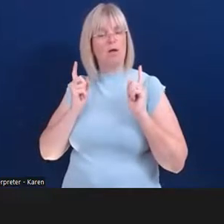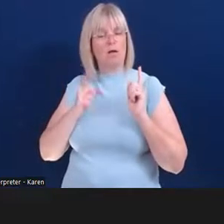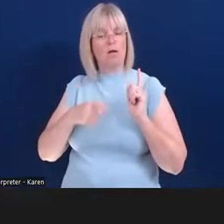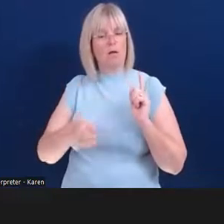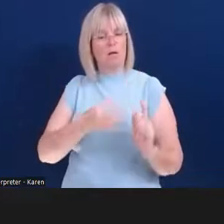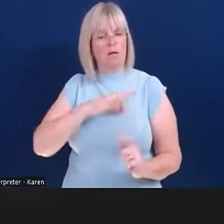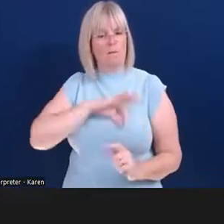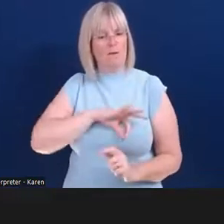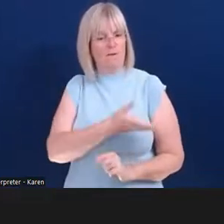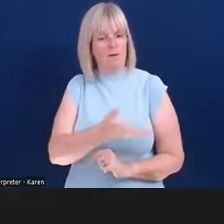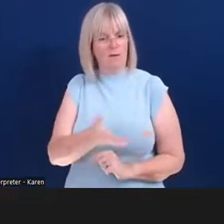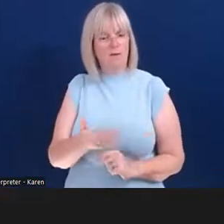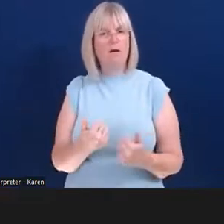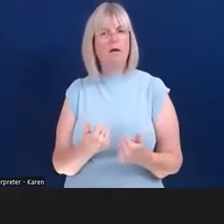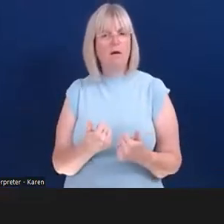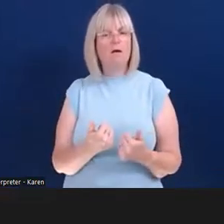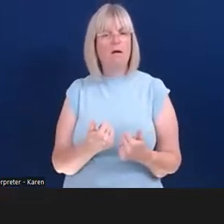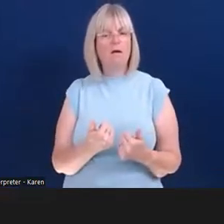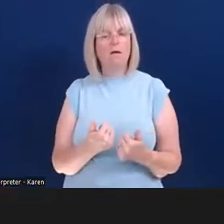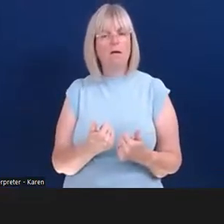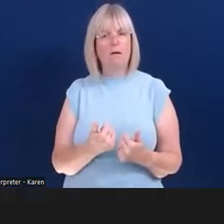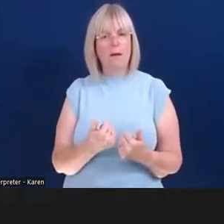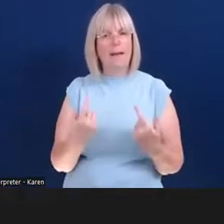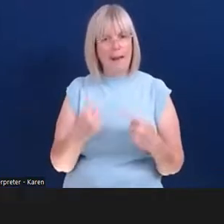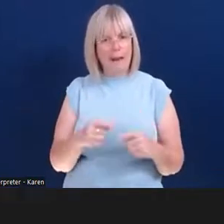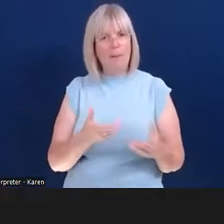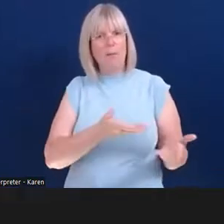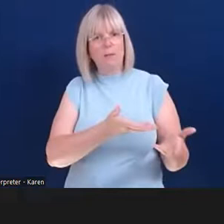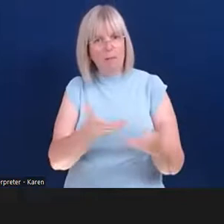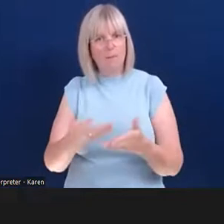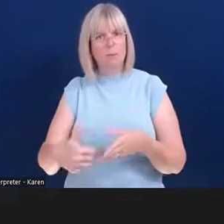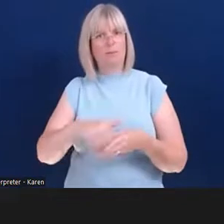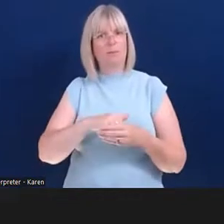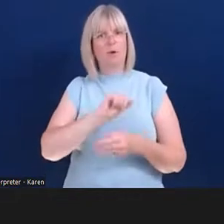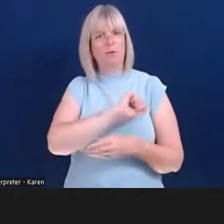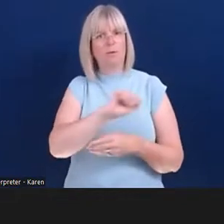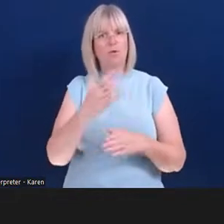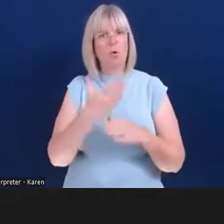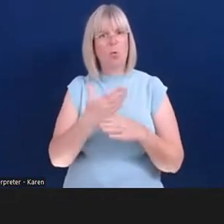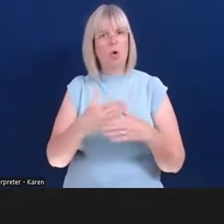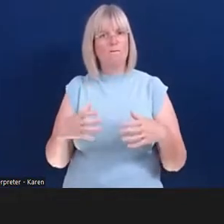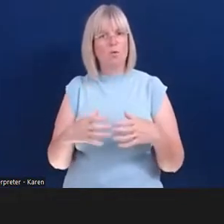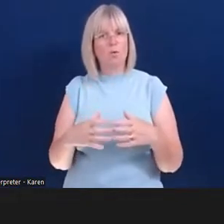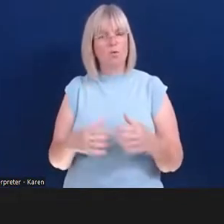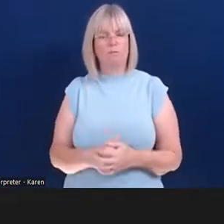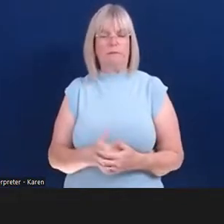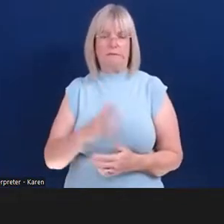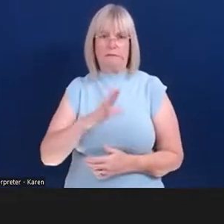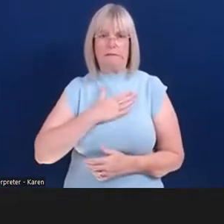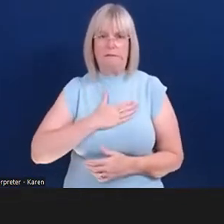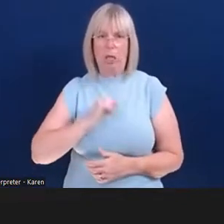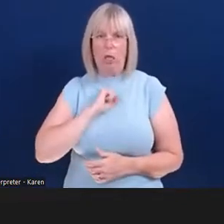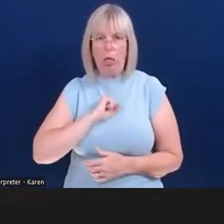benefits, etc, from enabling them to be part of your workforce. Excuse me, I'm loaded with the coal today, I apologise.